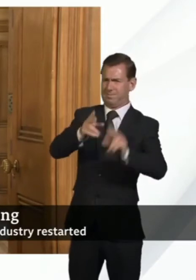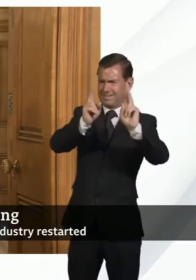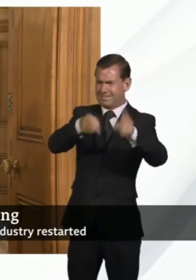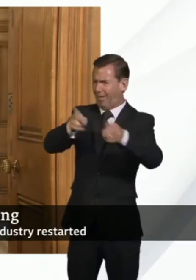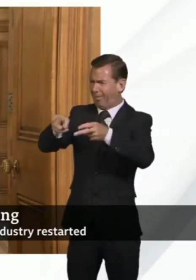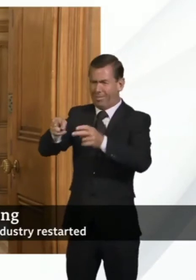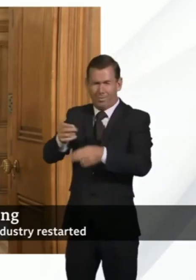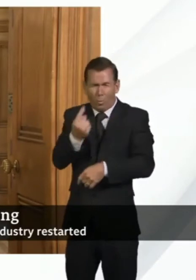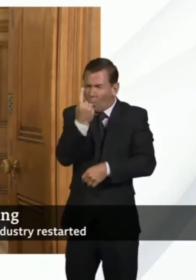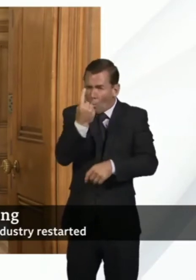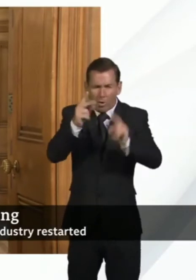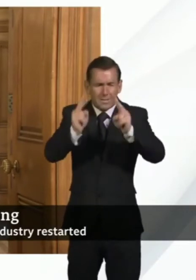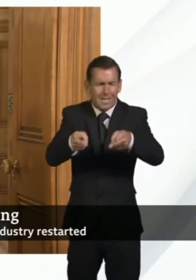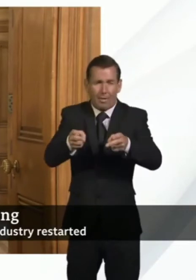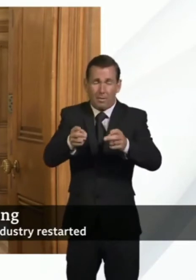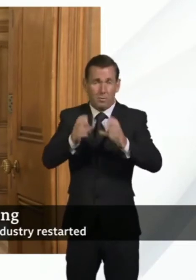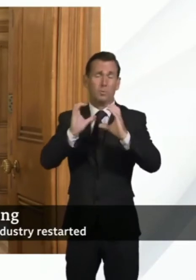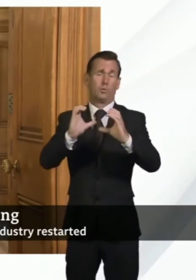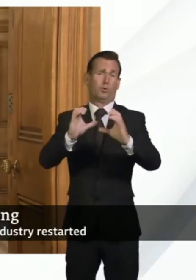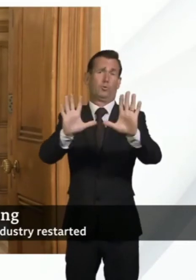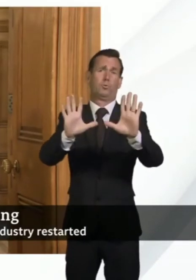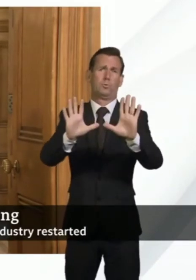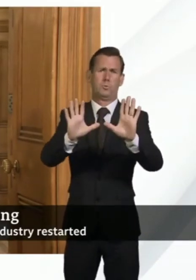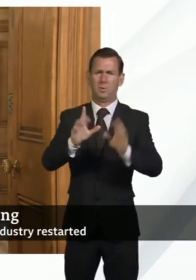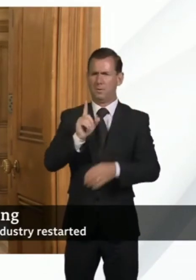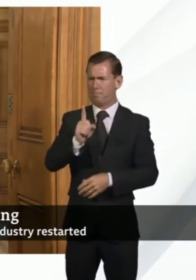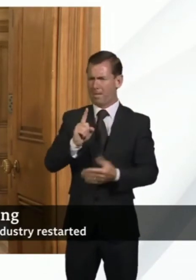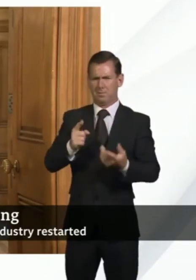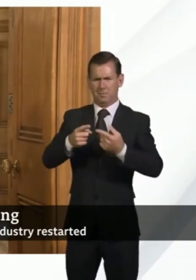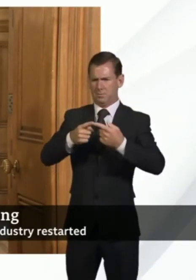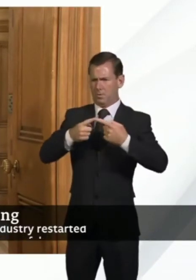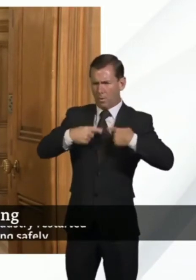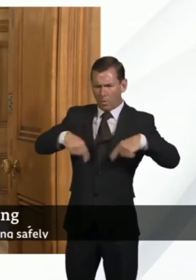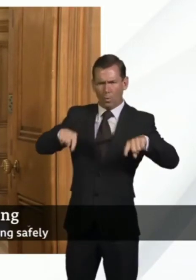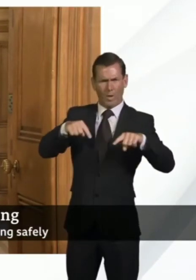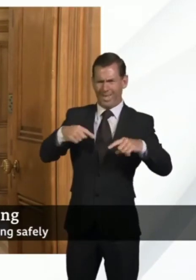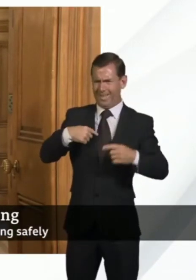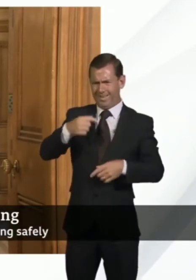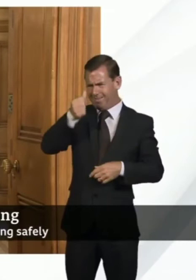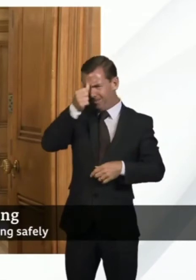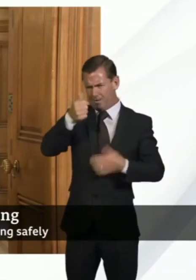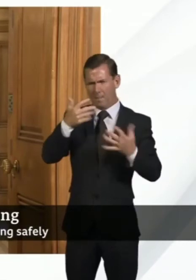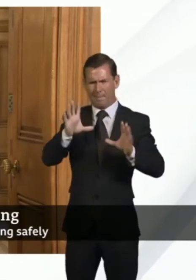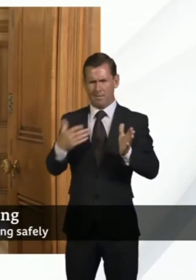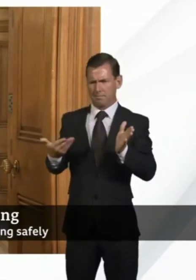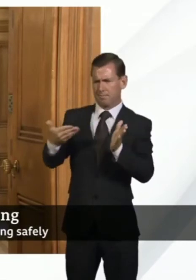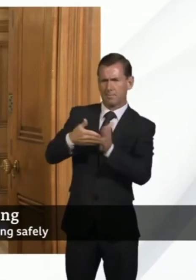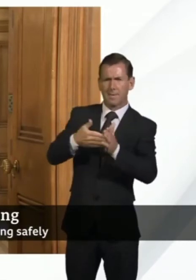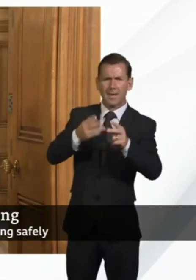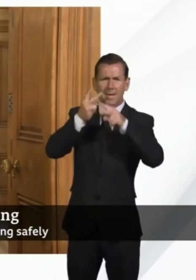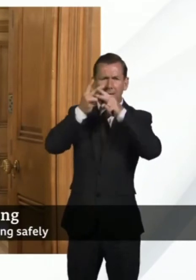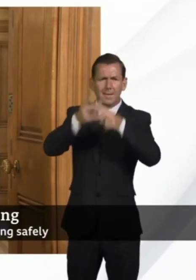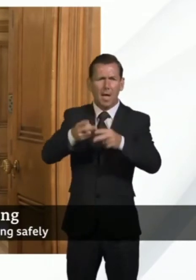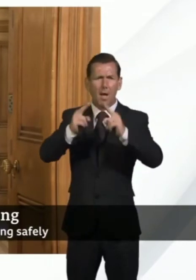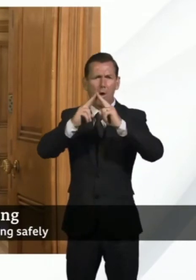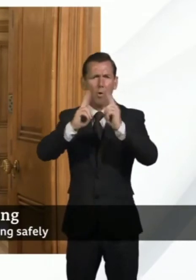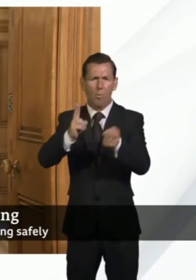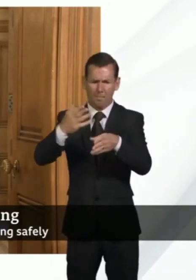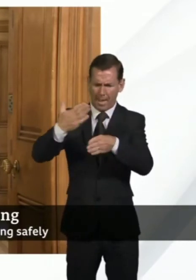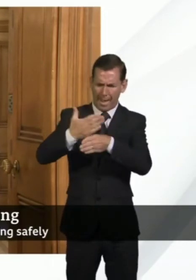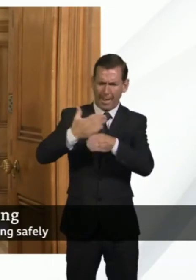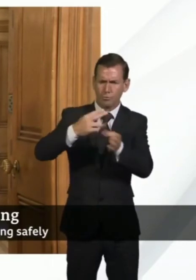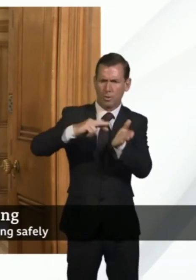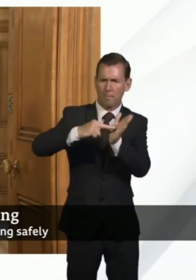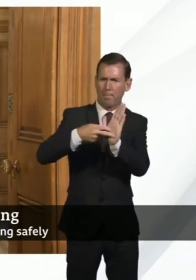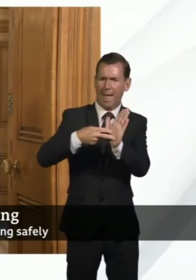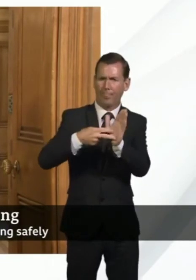a care home is one too many, but that is precisely why we have introduced this care home action plan. That means there more money